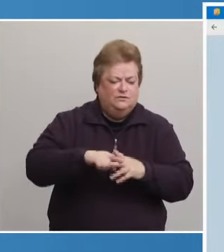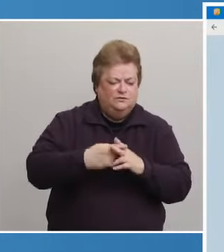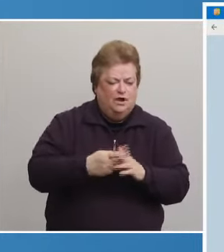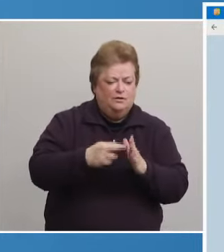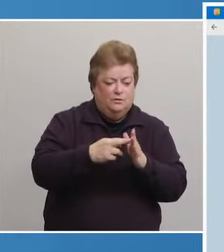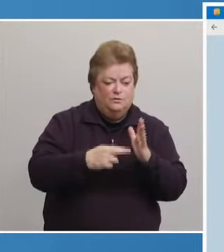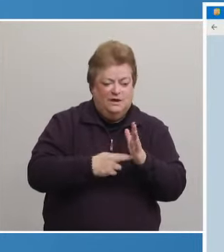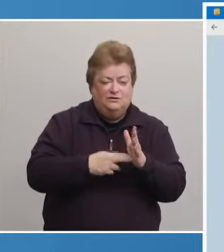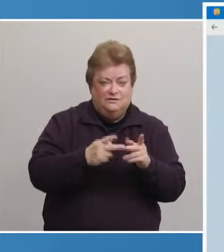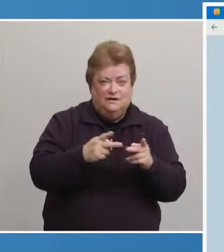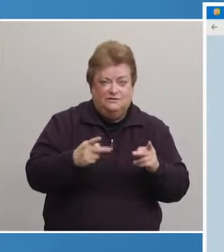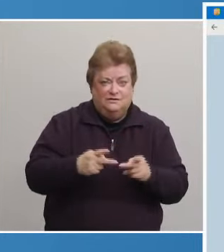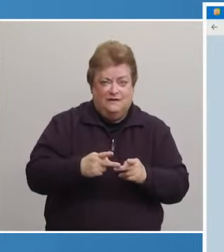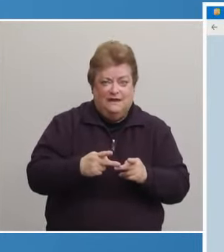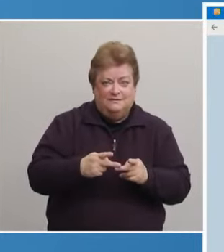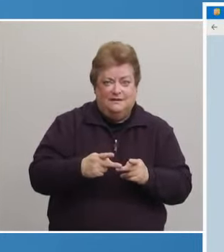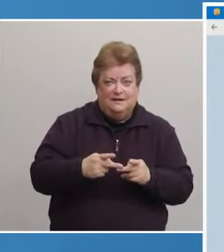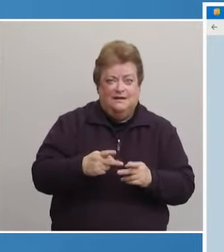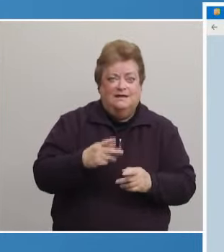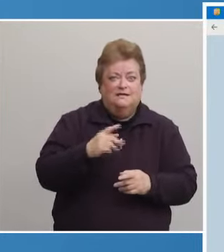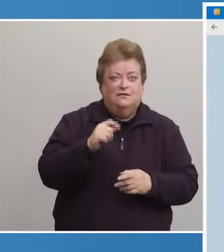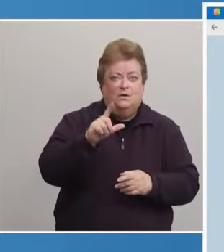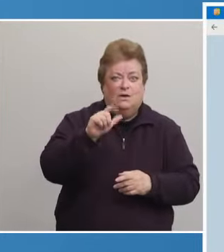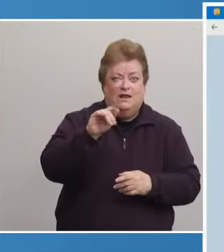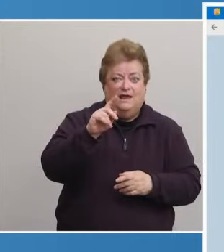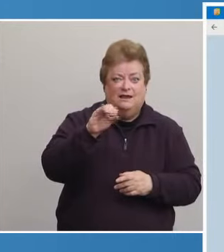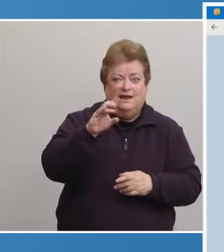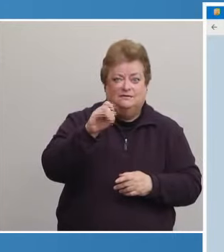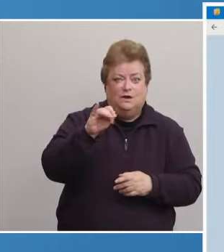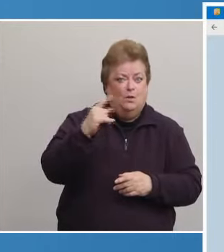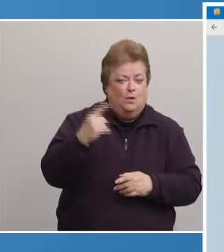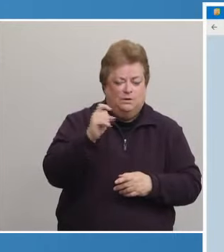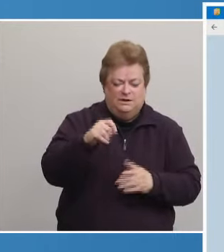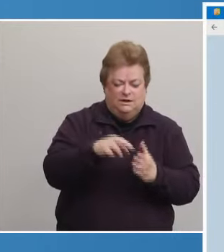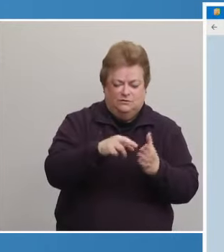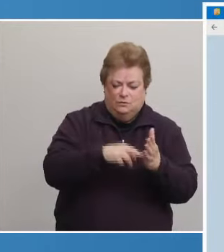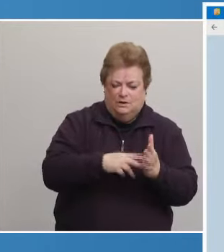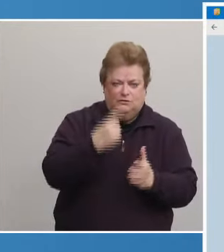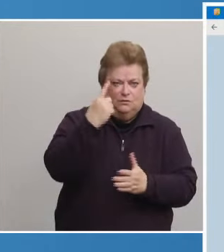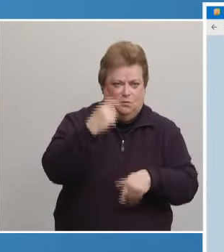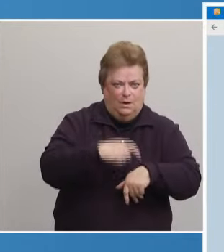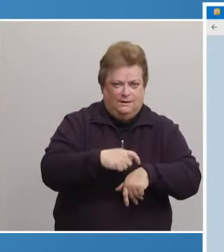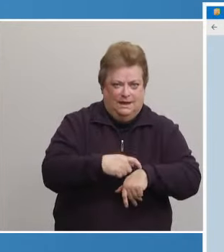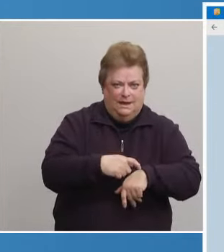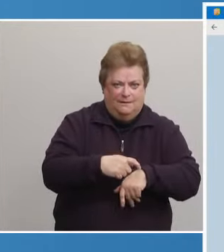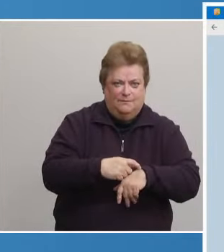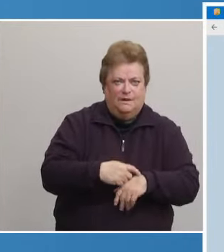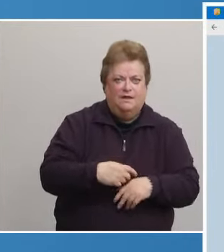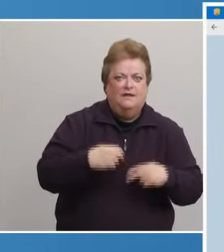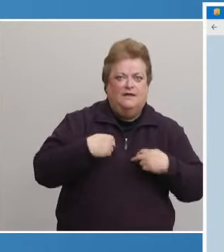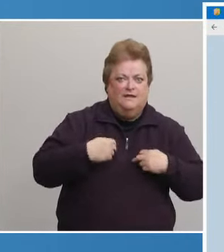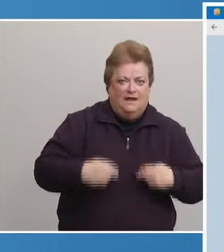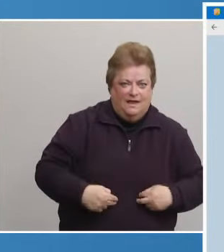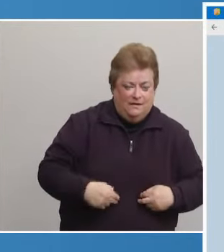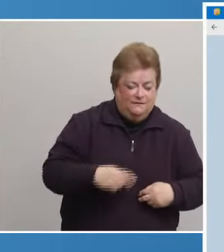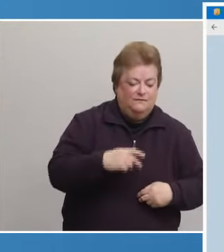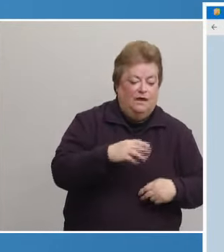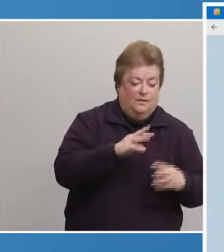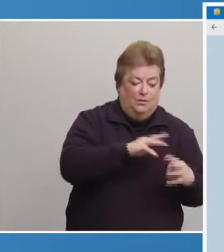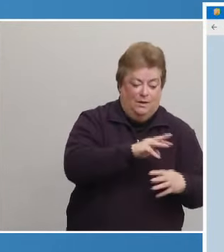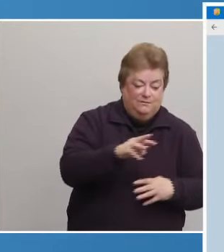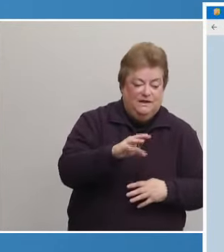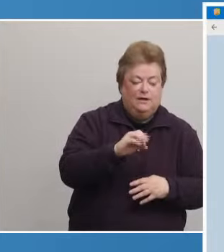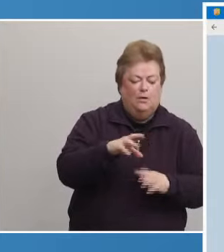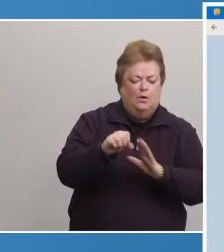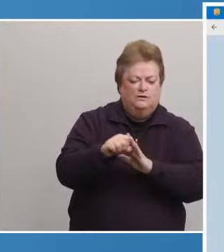this week. Lancaster County residents only need to register once on either the health department website or the statewide